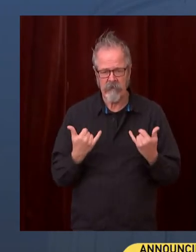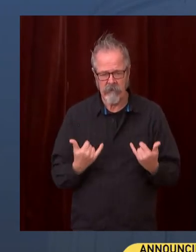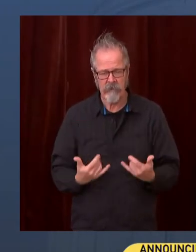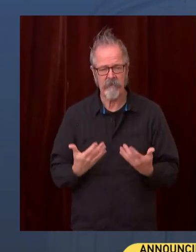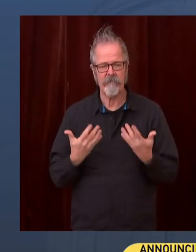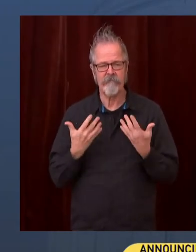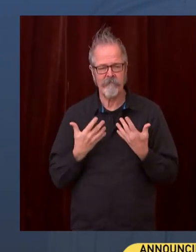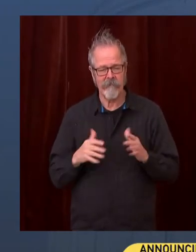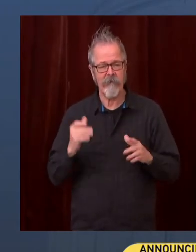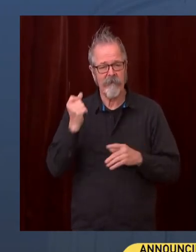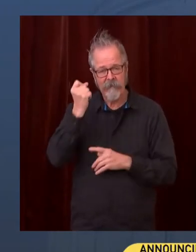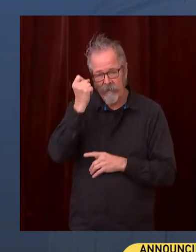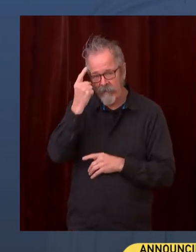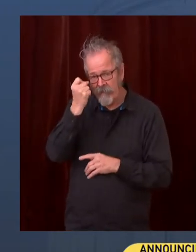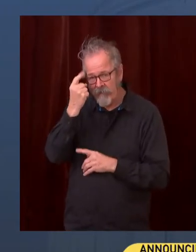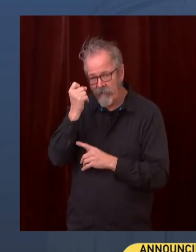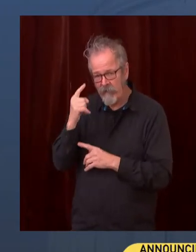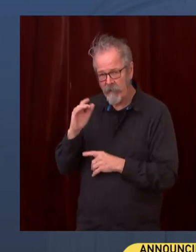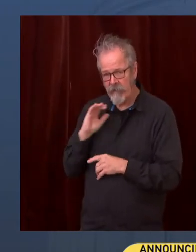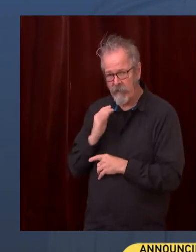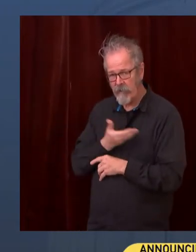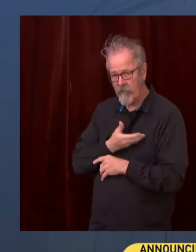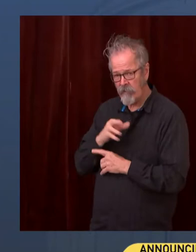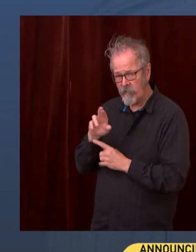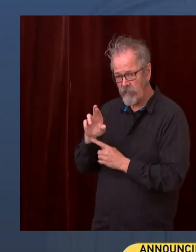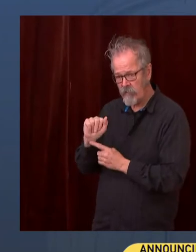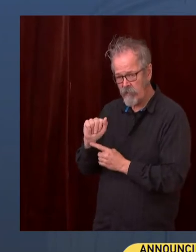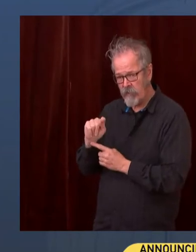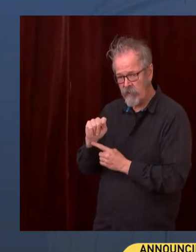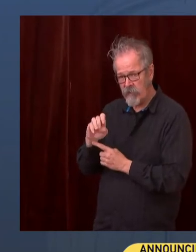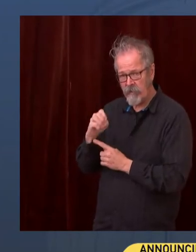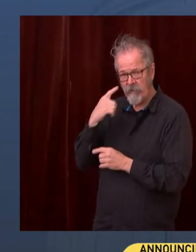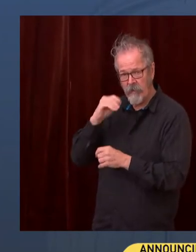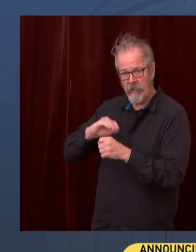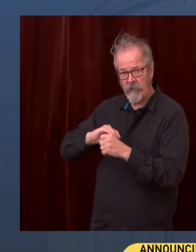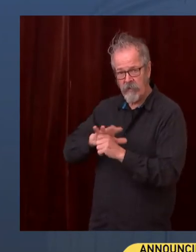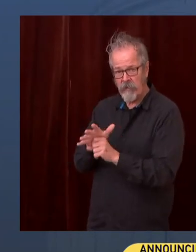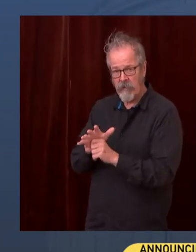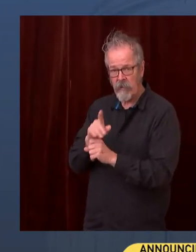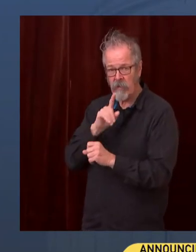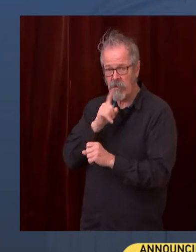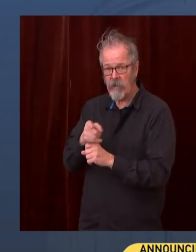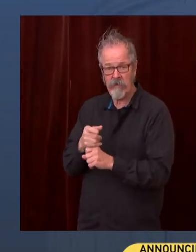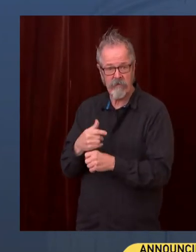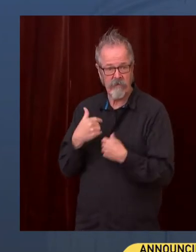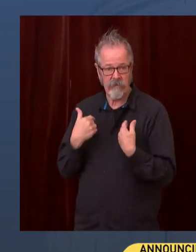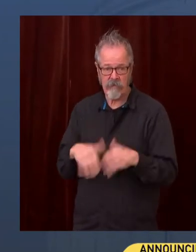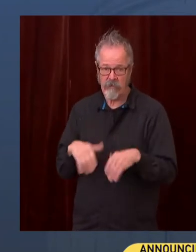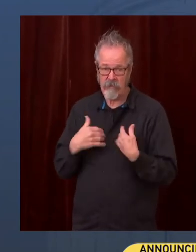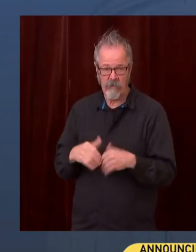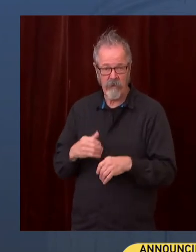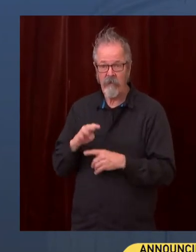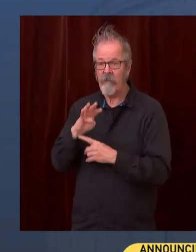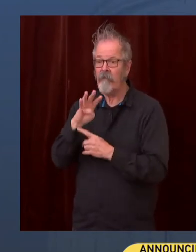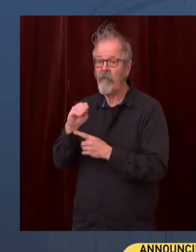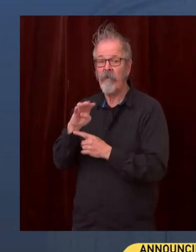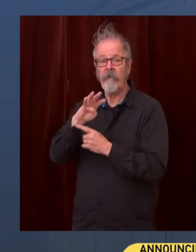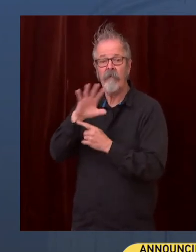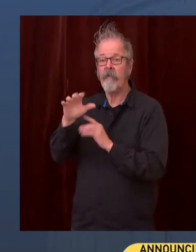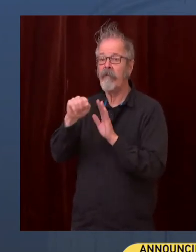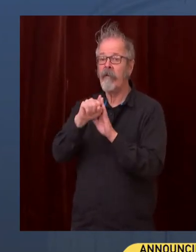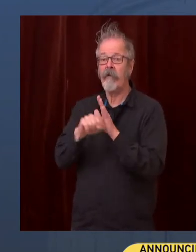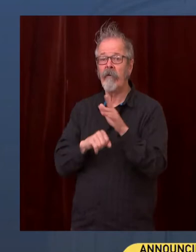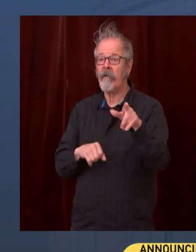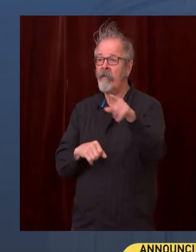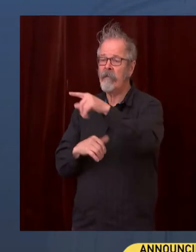other states. And that's in large part because of John's consistent leadership. But last February, he announced he was going to take a